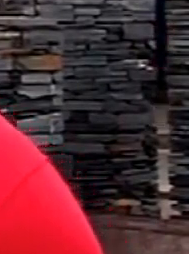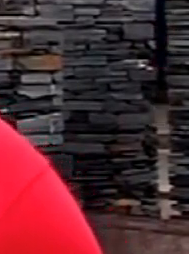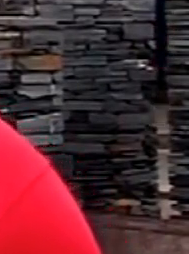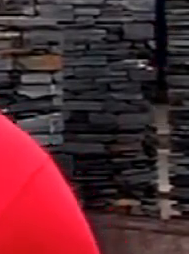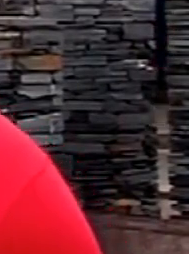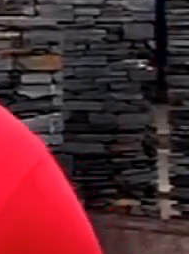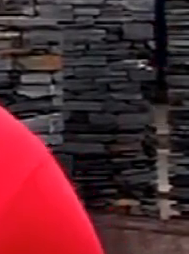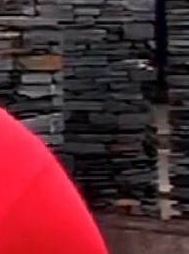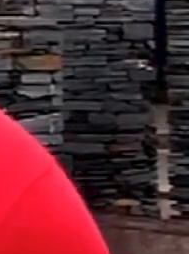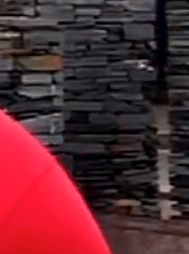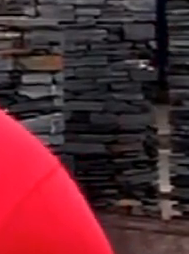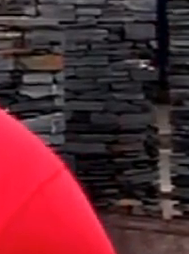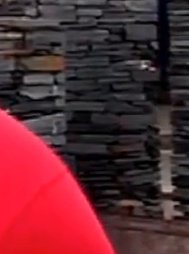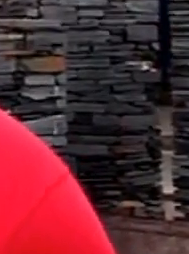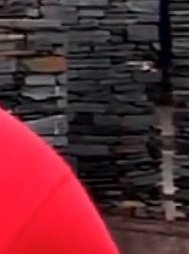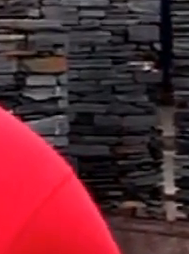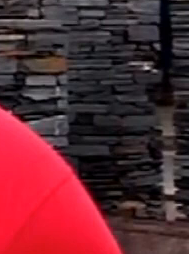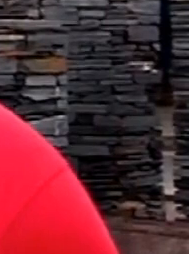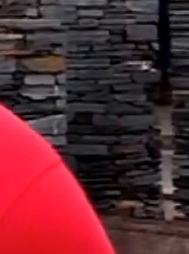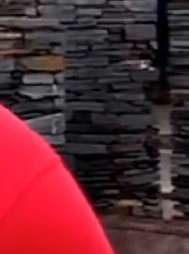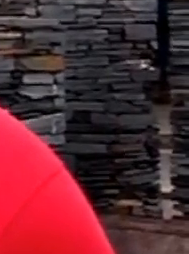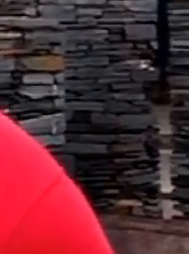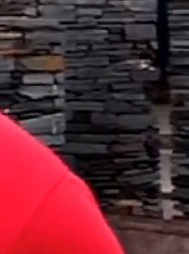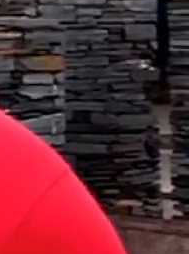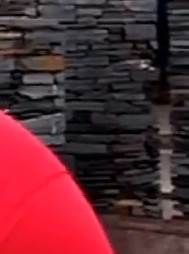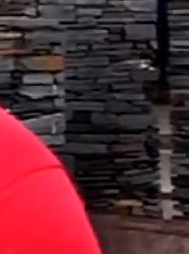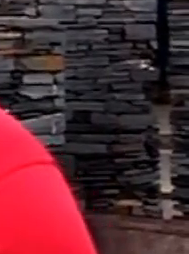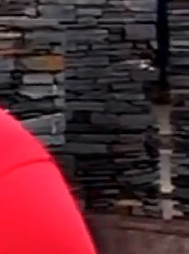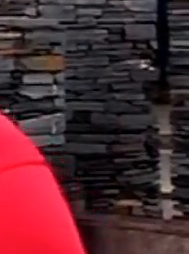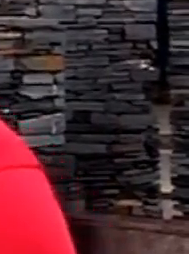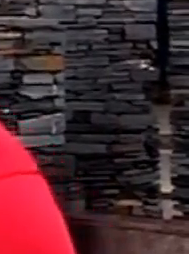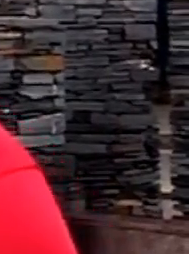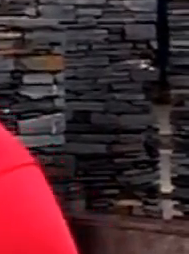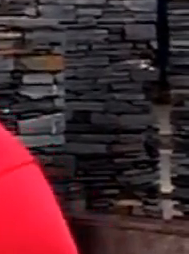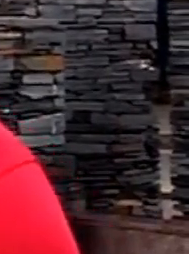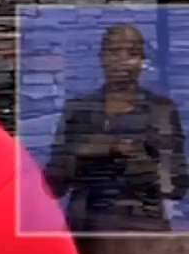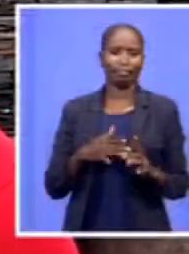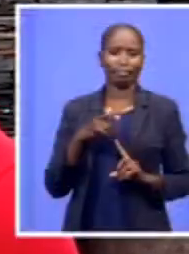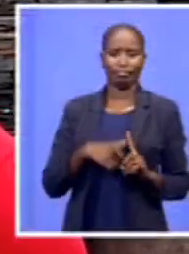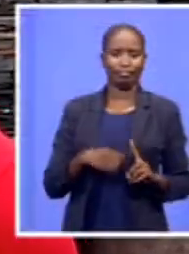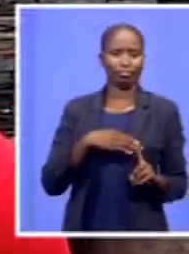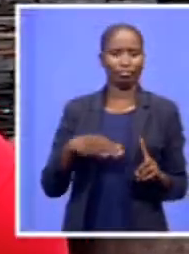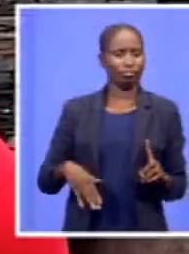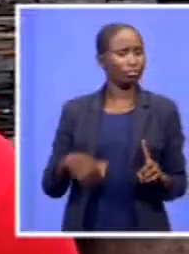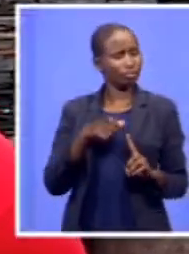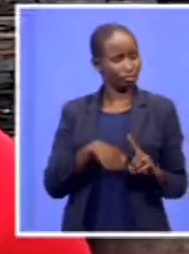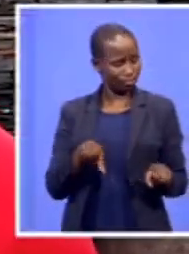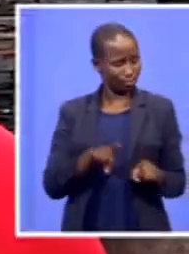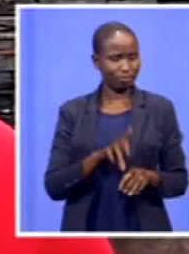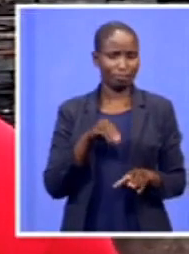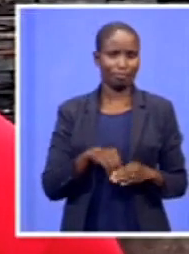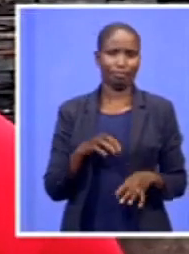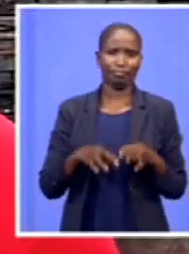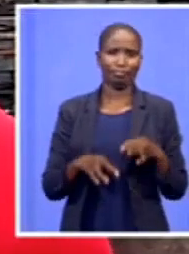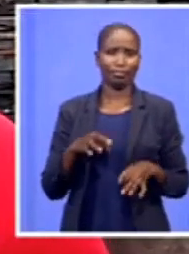they must be rational. You can't just take a decision because he's a president. He's a politician. He's elected through parliament. So even if he's a president, yes,